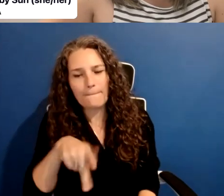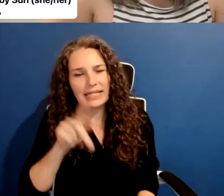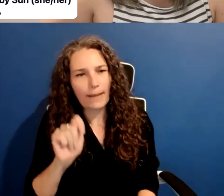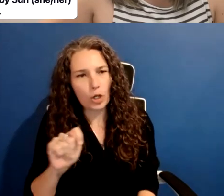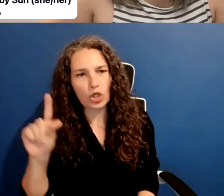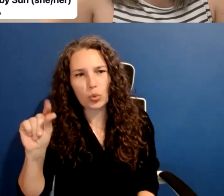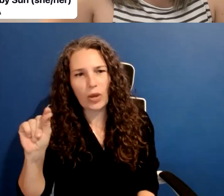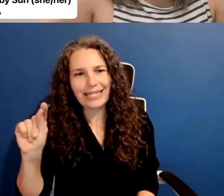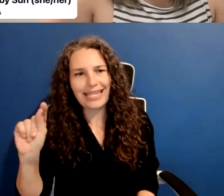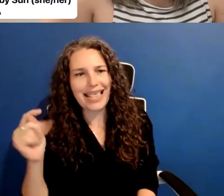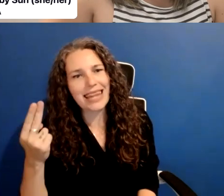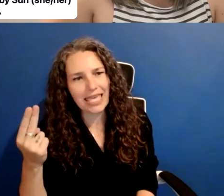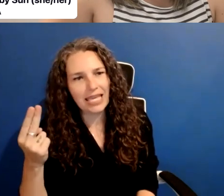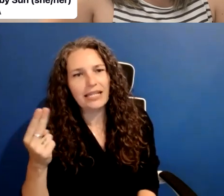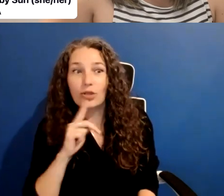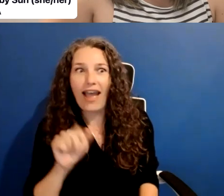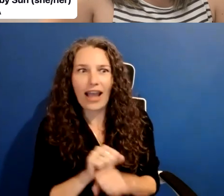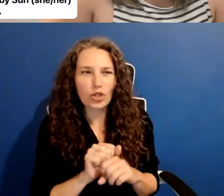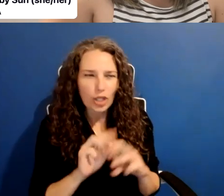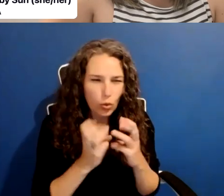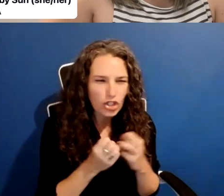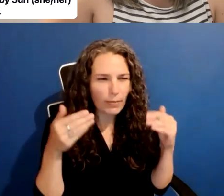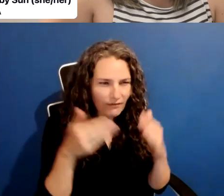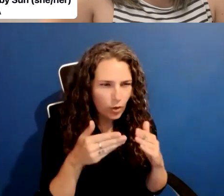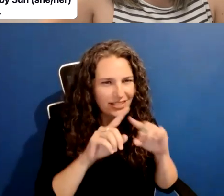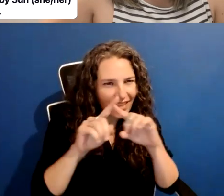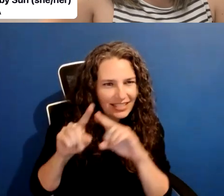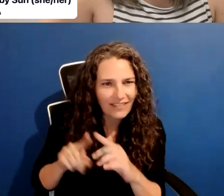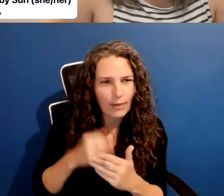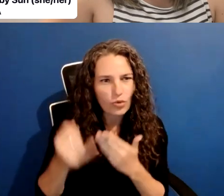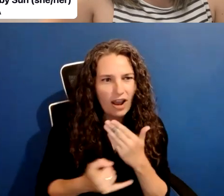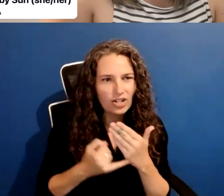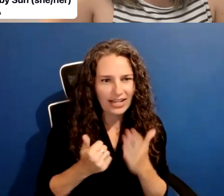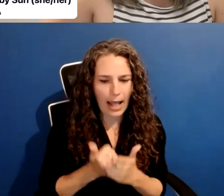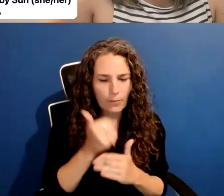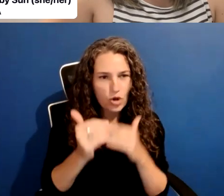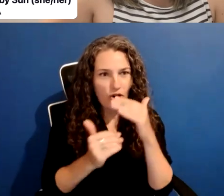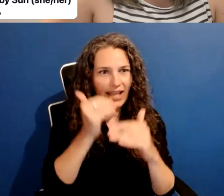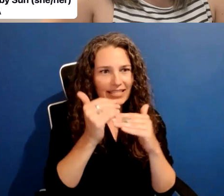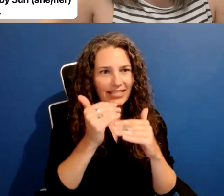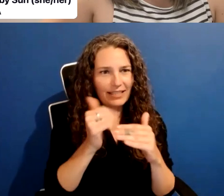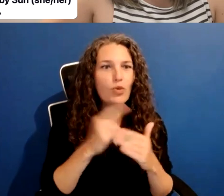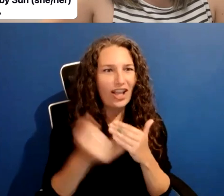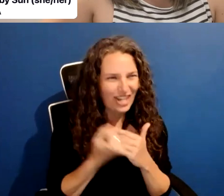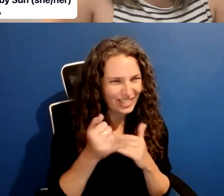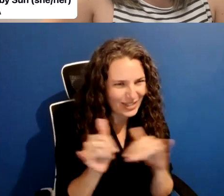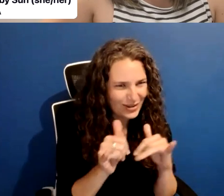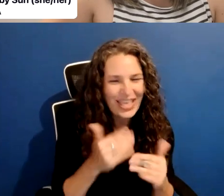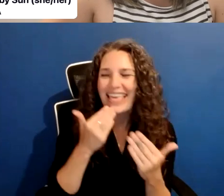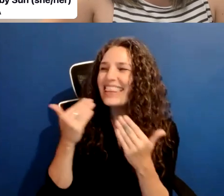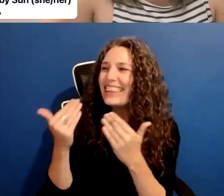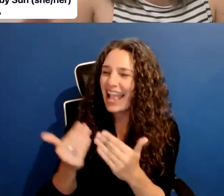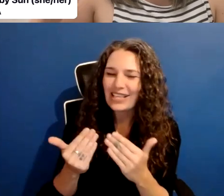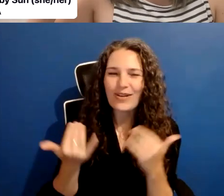to actually workshop, workshop some of these projects, um, and progress them. So thanks everyone. With that, we're gonna